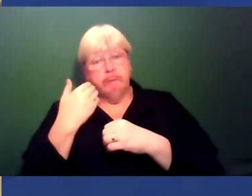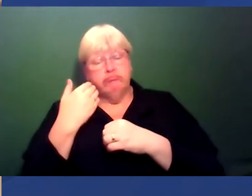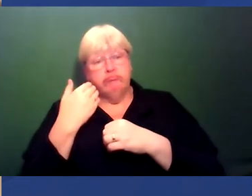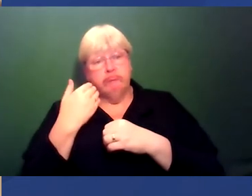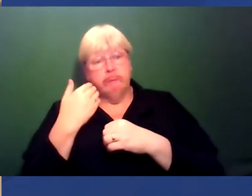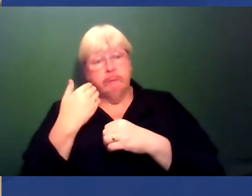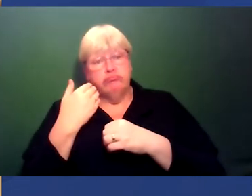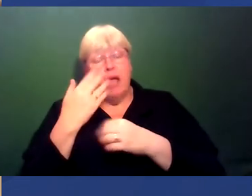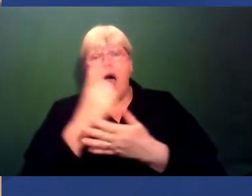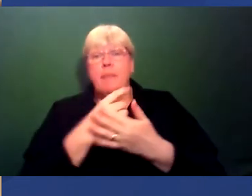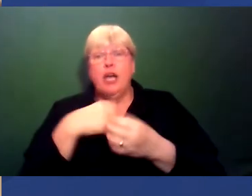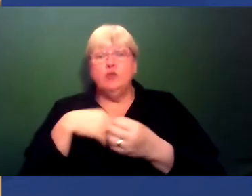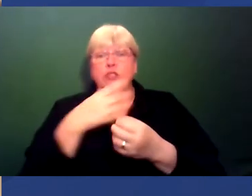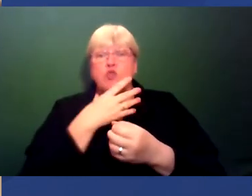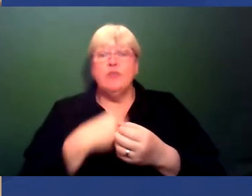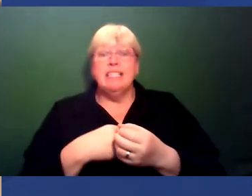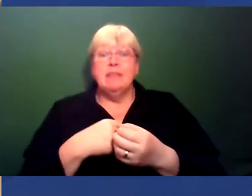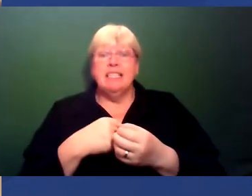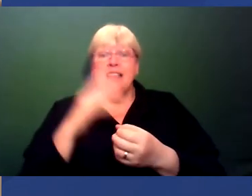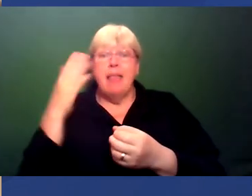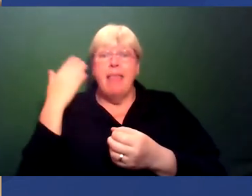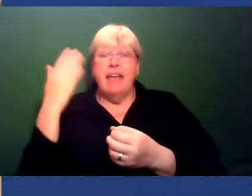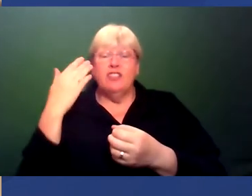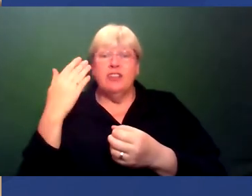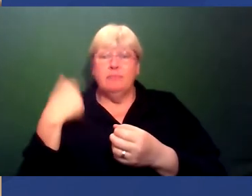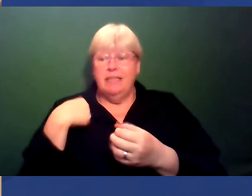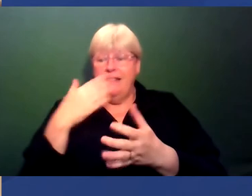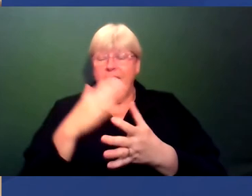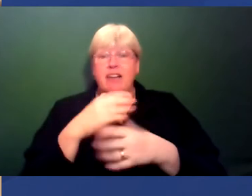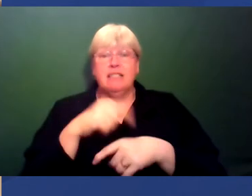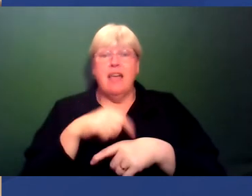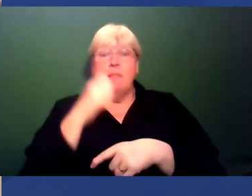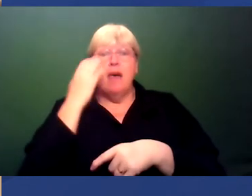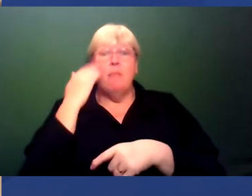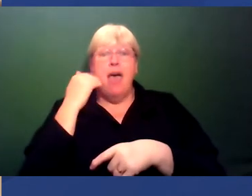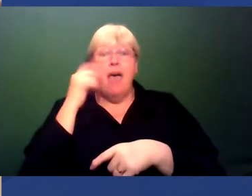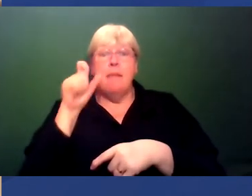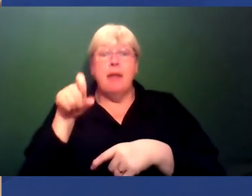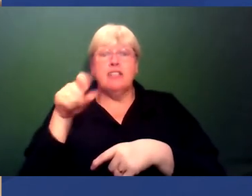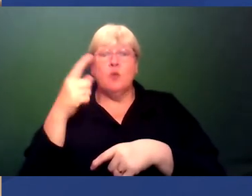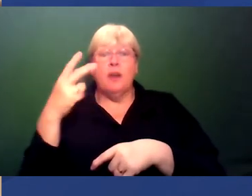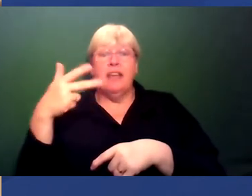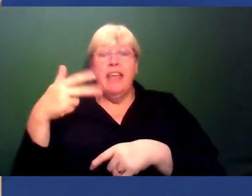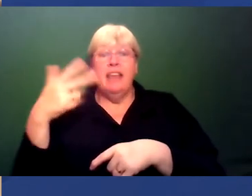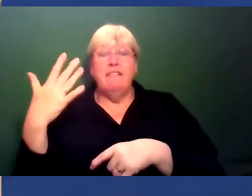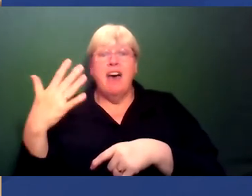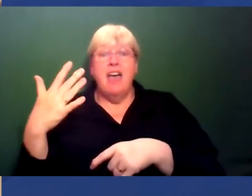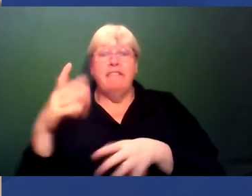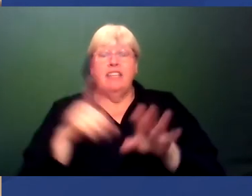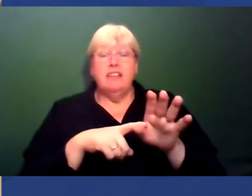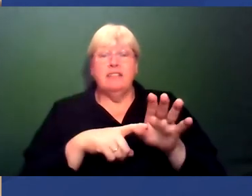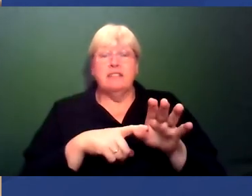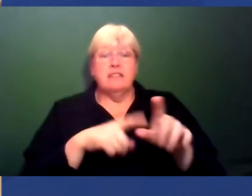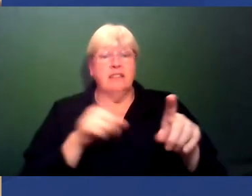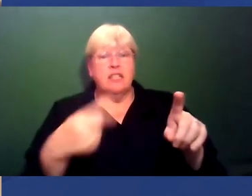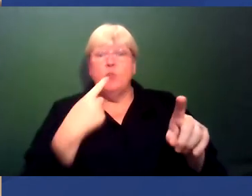Christmas Lectures as being the first black person in 185 years and the question was put to me, why is that? And I just said racism, pure and simple and they